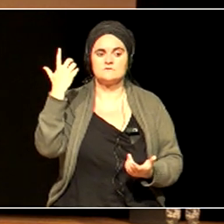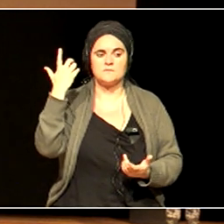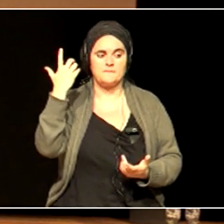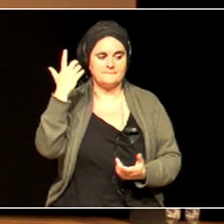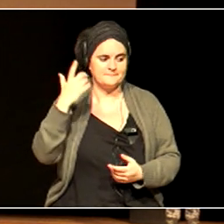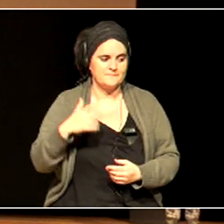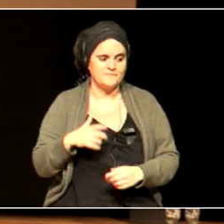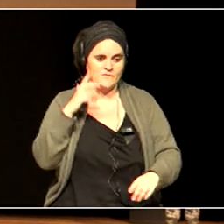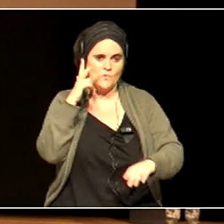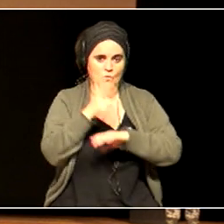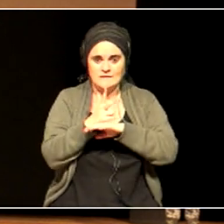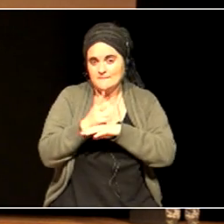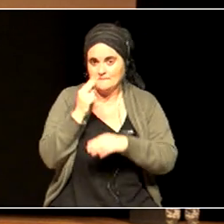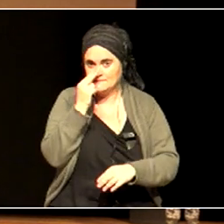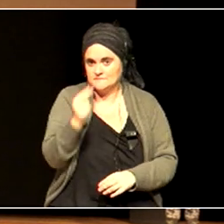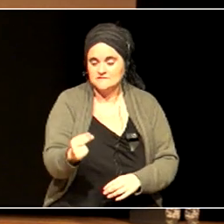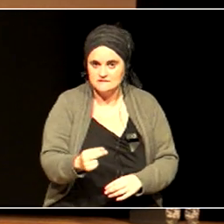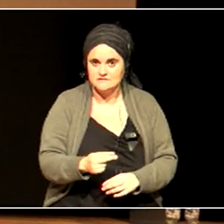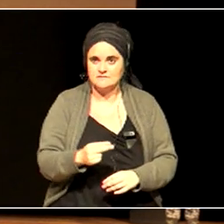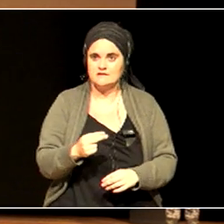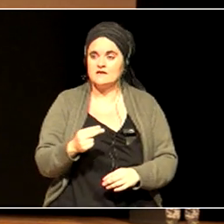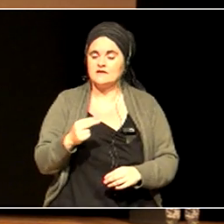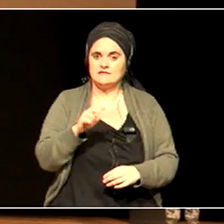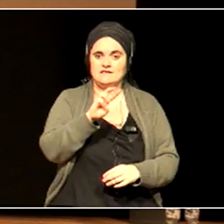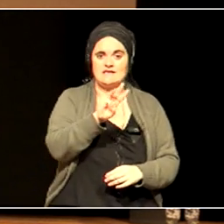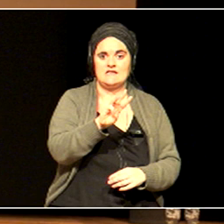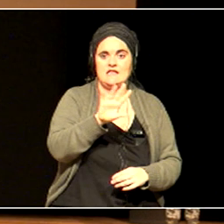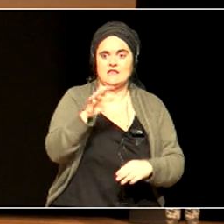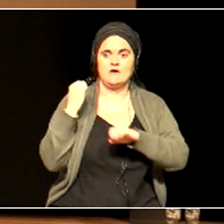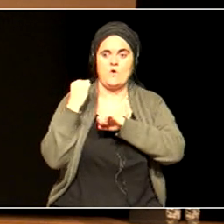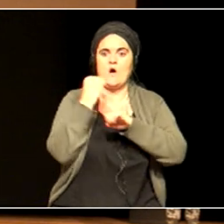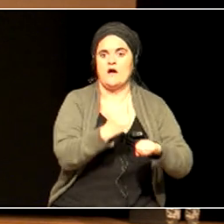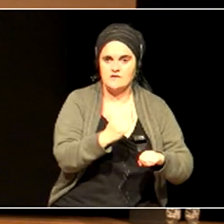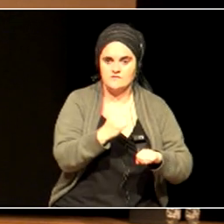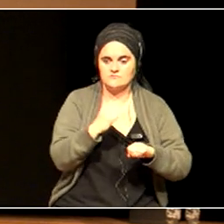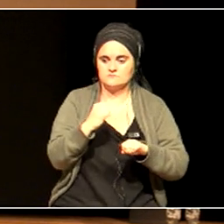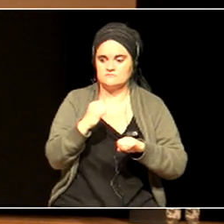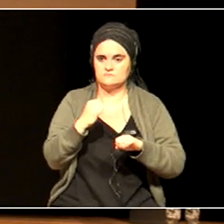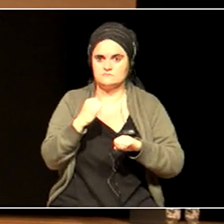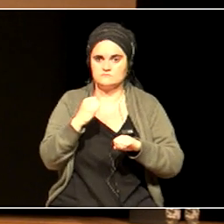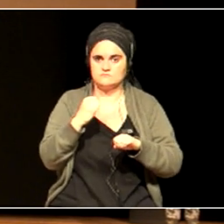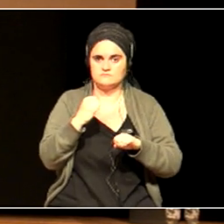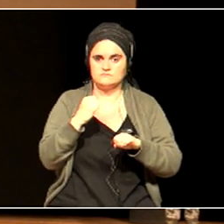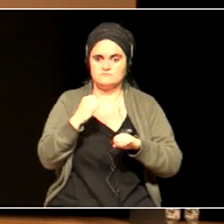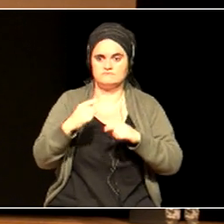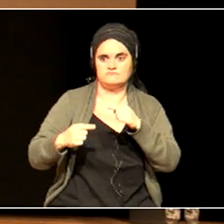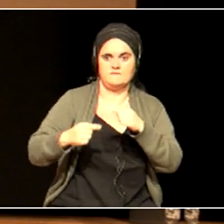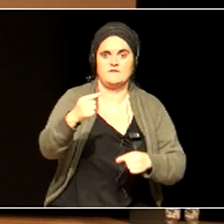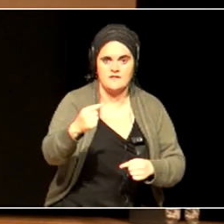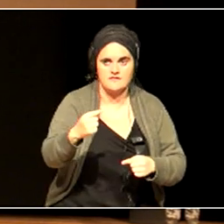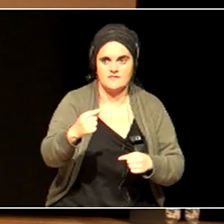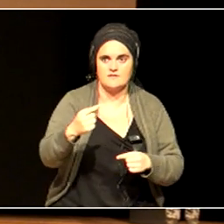found that in the rainforest there, 98% of insects had gone